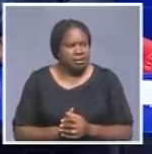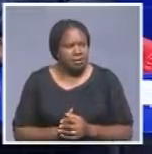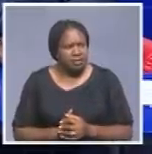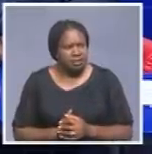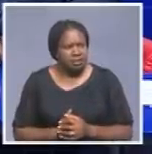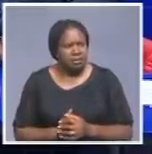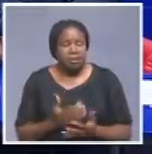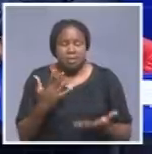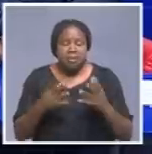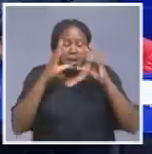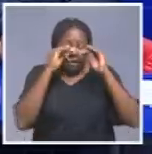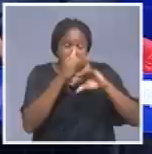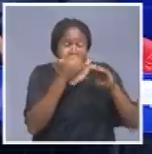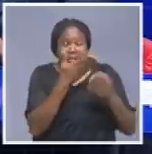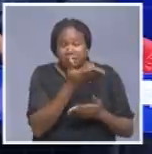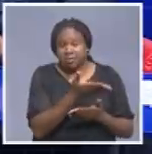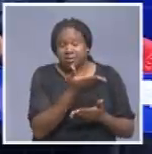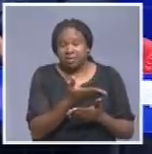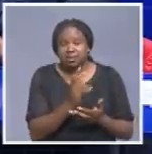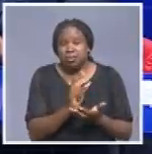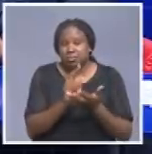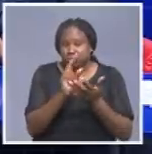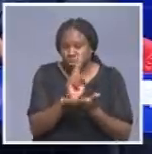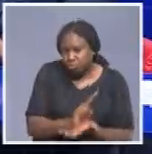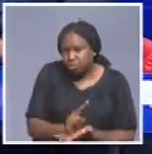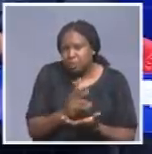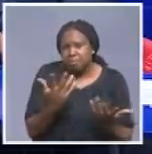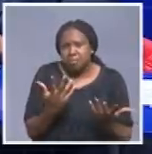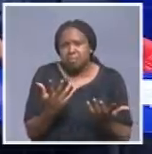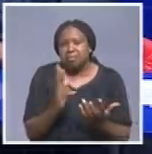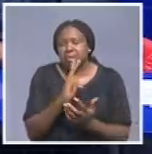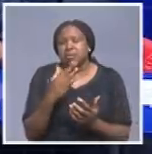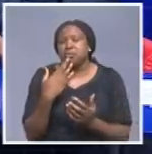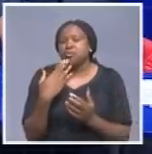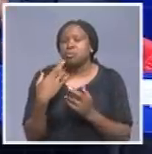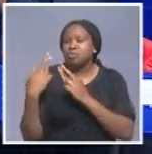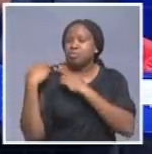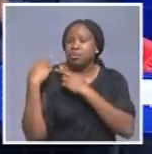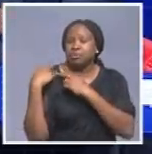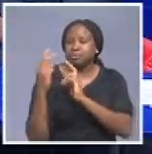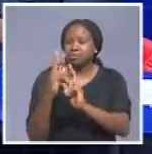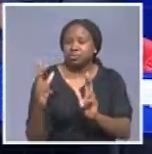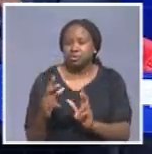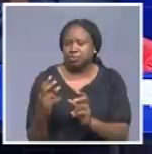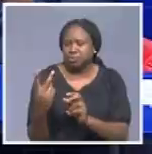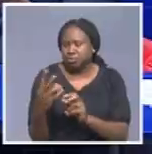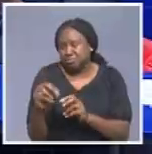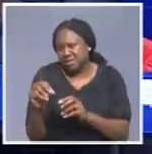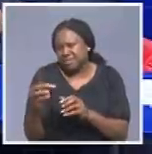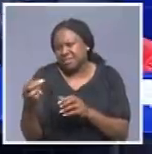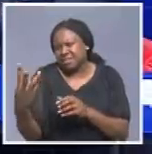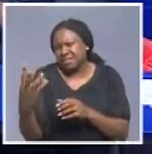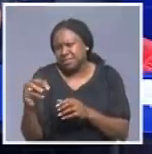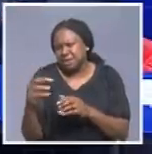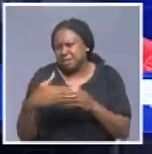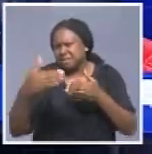establishment, the person who takes care of the floor, the floor technician, is maybe two metres or three metres,